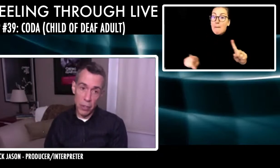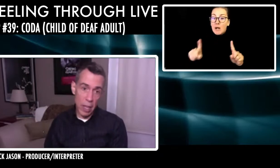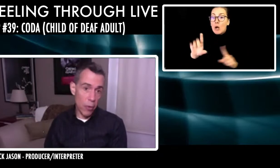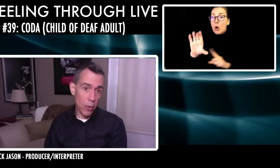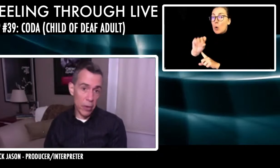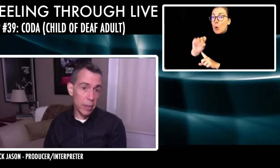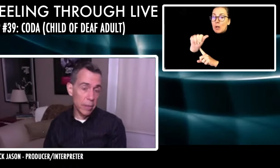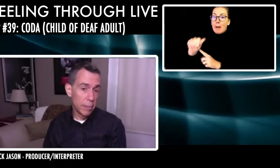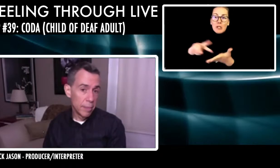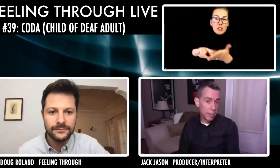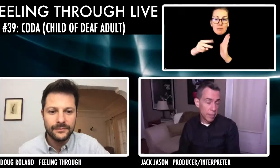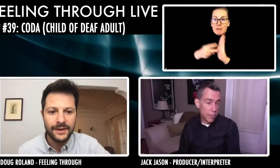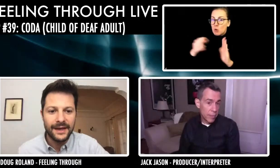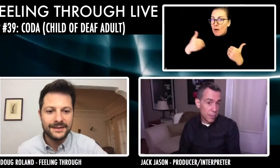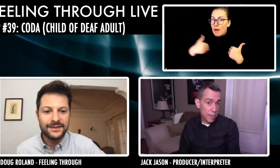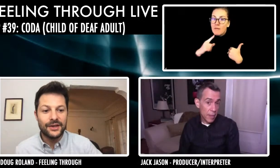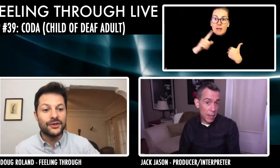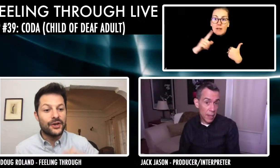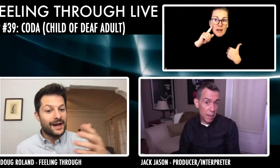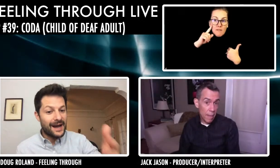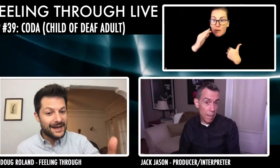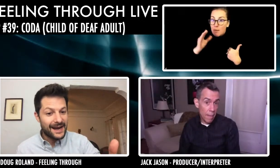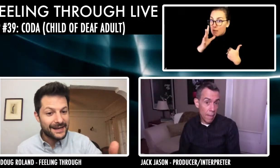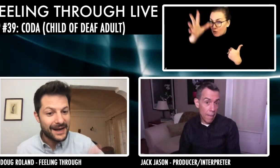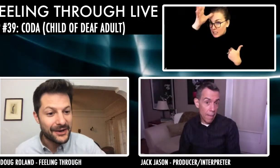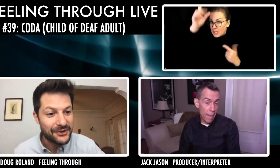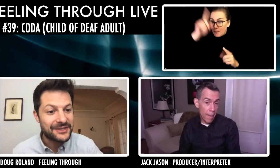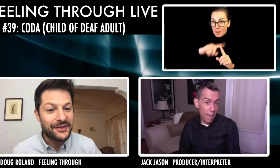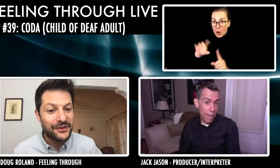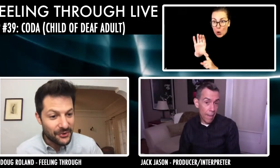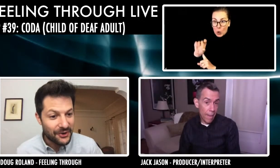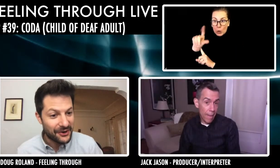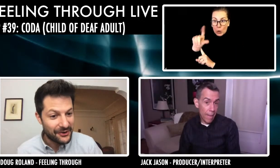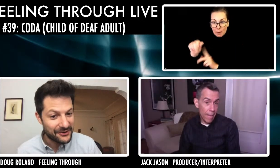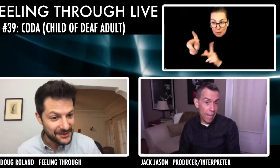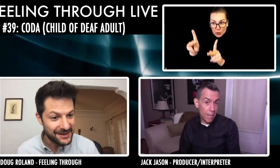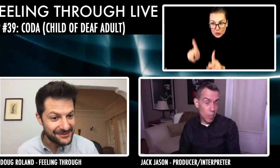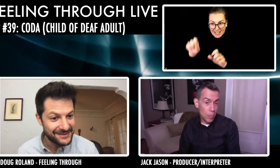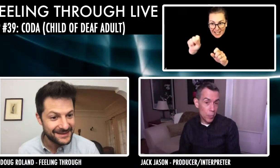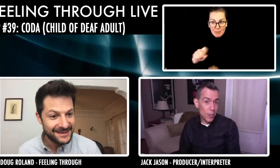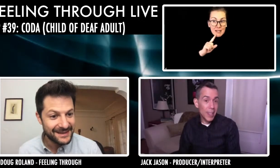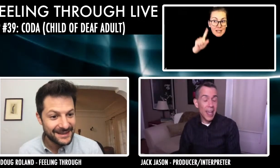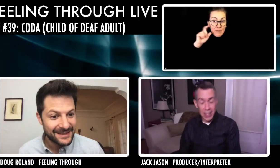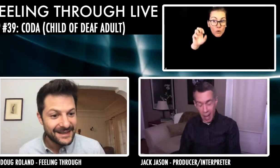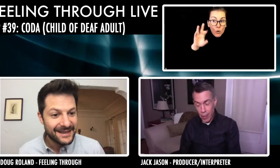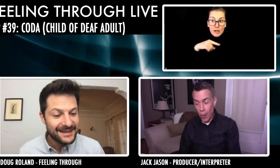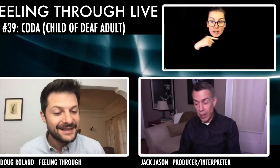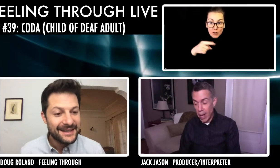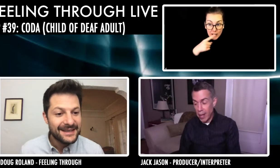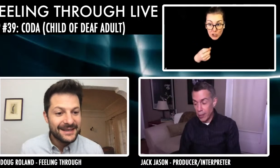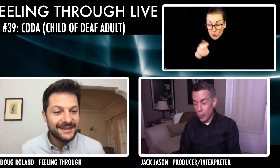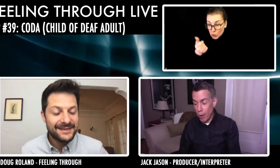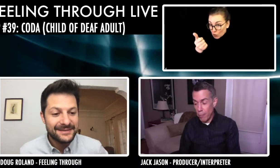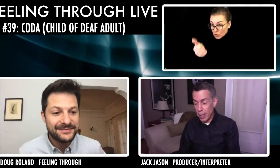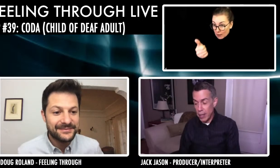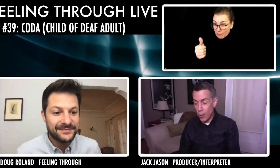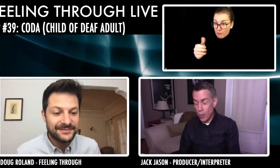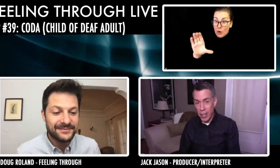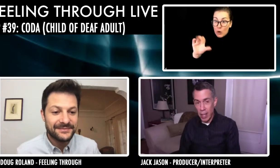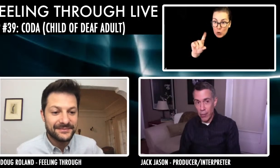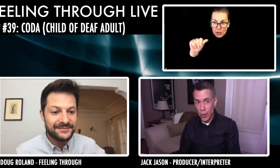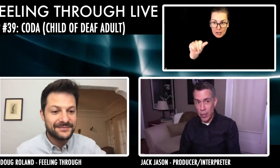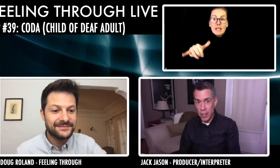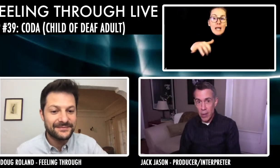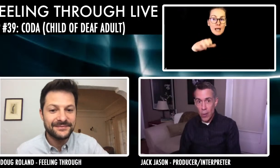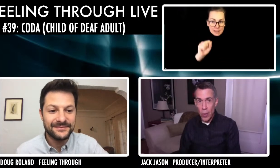either that you're deaf or hearing. And I, I, I understand that you are a coda yourself. Yes, I'm a coda. I grew up in